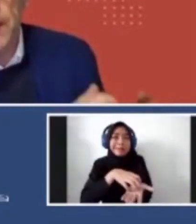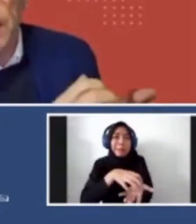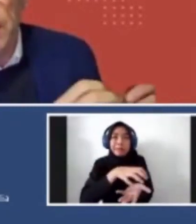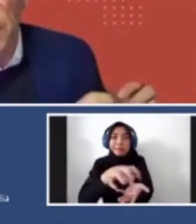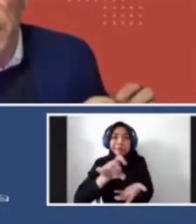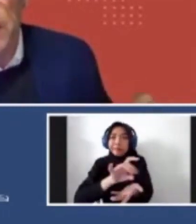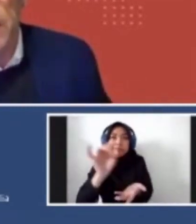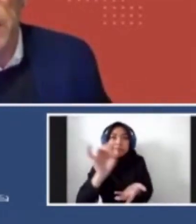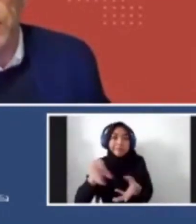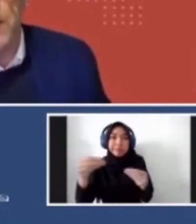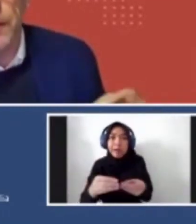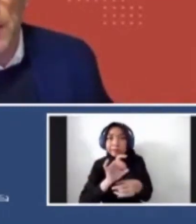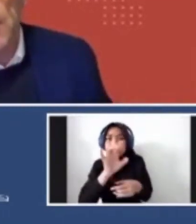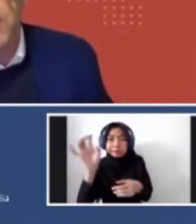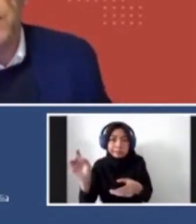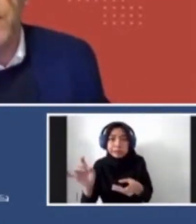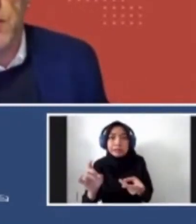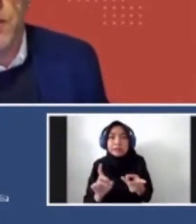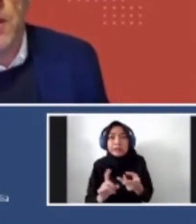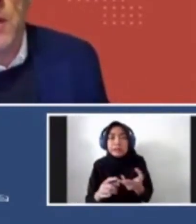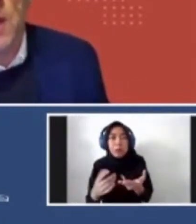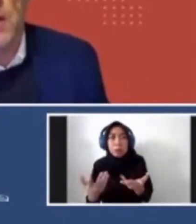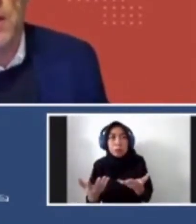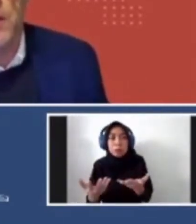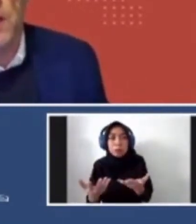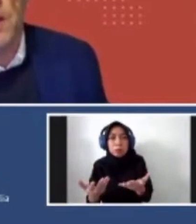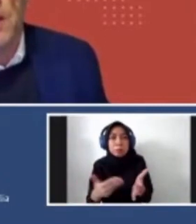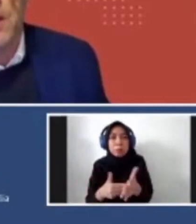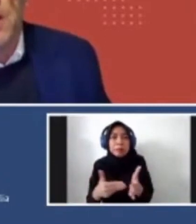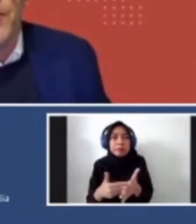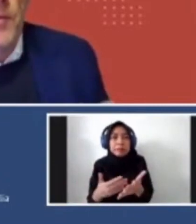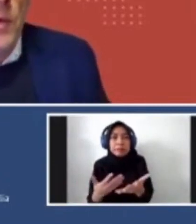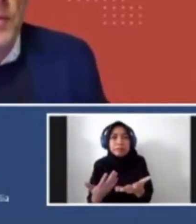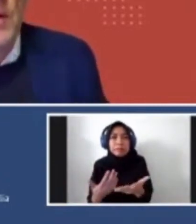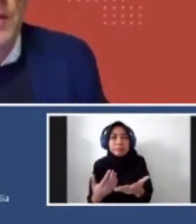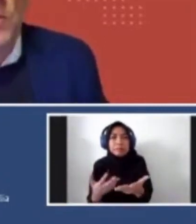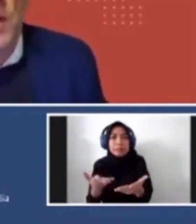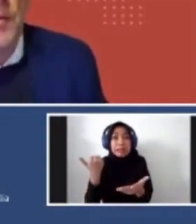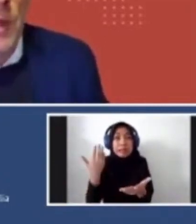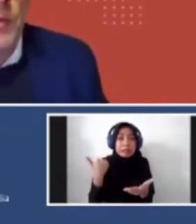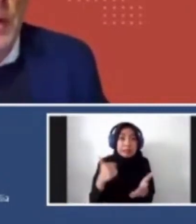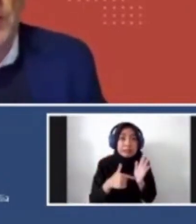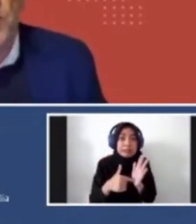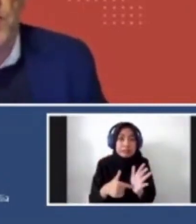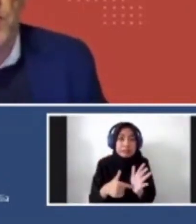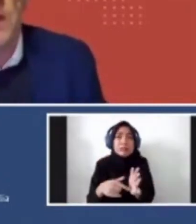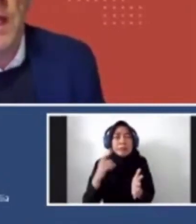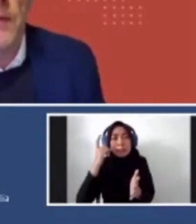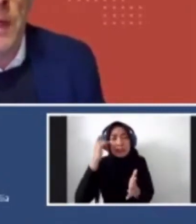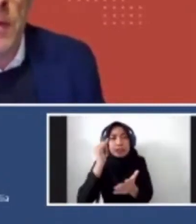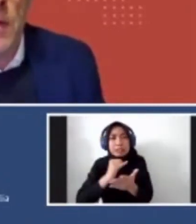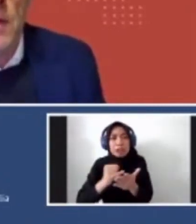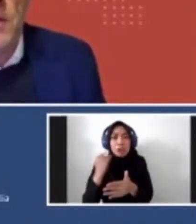around materiality, you know, and, and all the kind of, you know, restrictions that I outlined earlier. Um, temporary public work, um, temporary